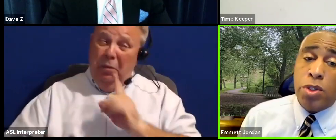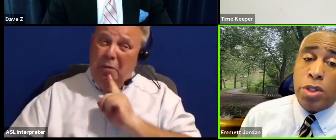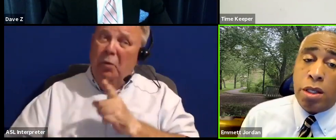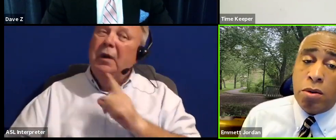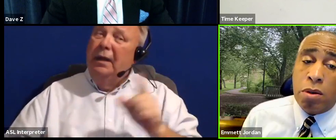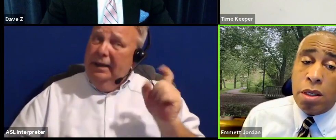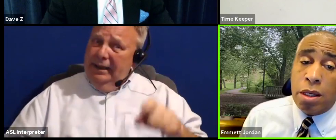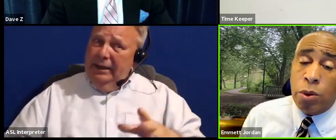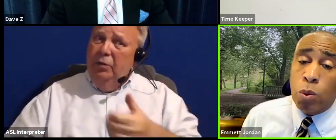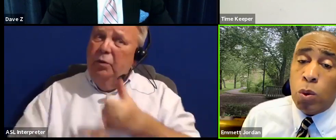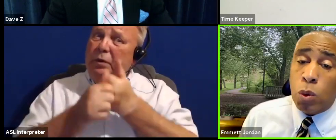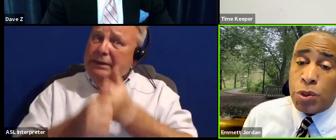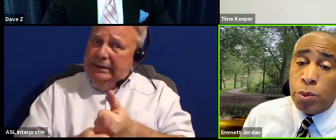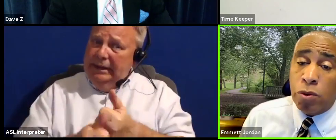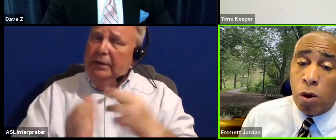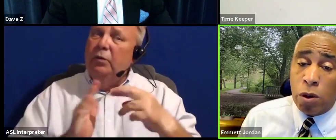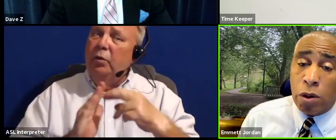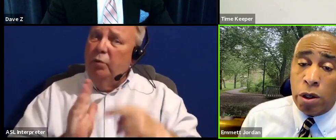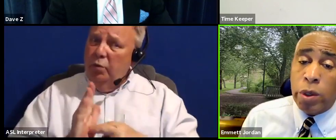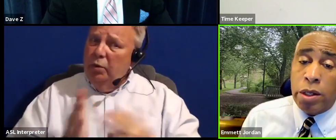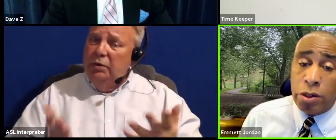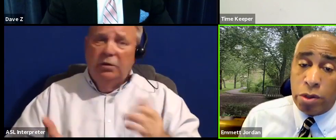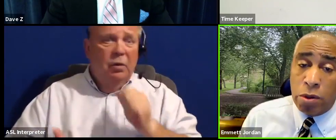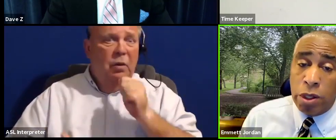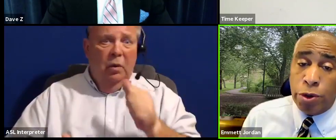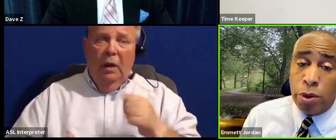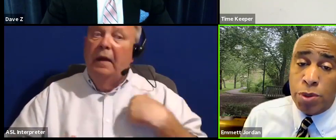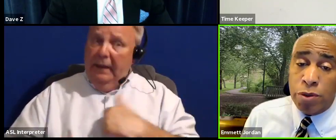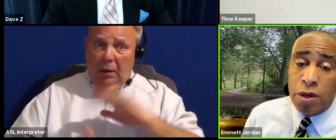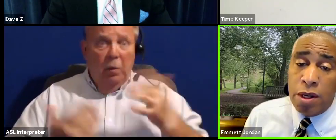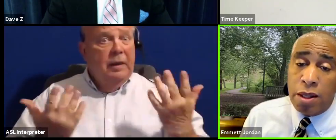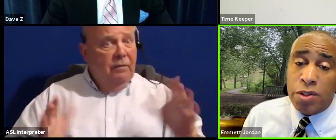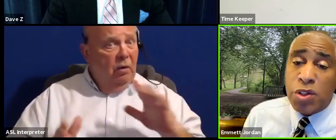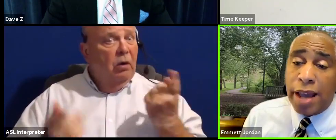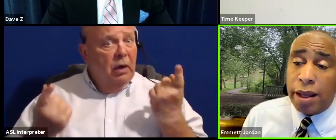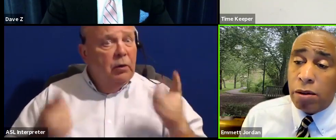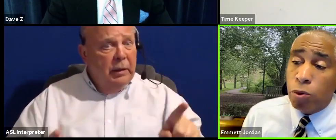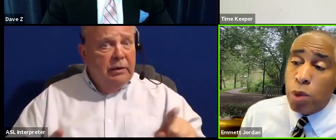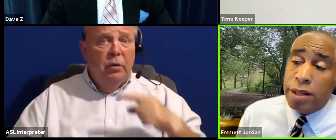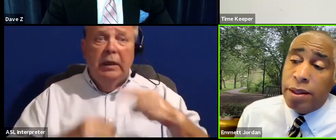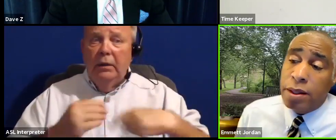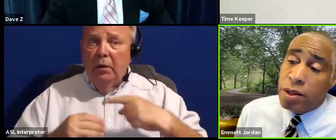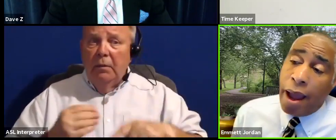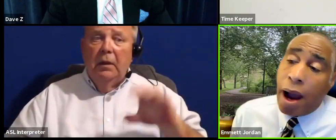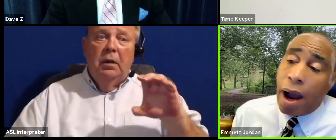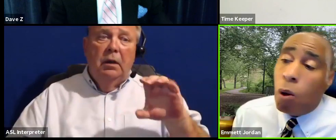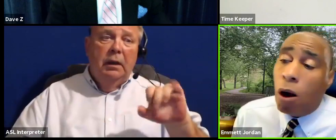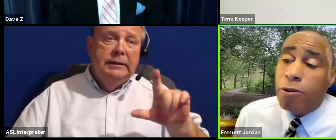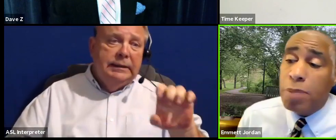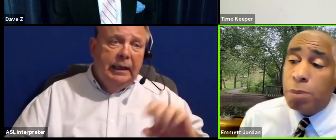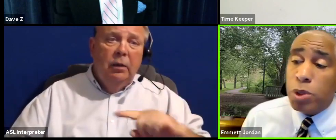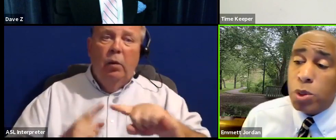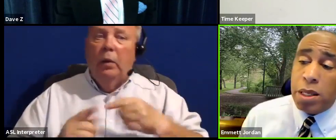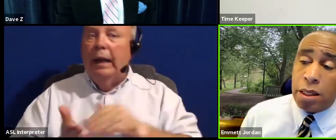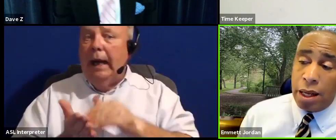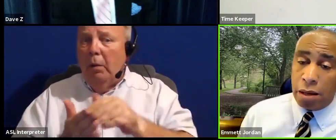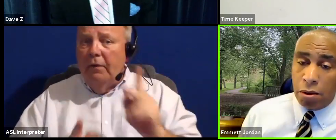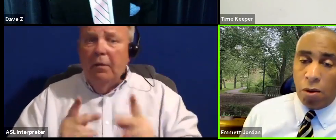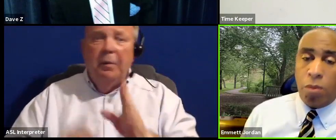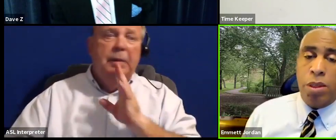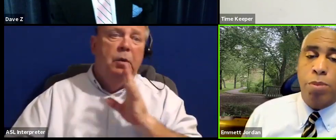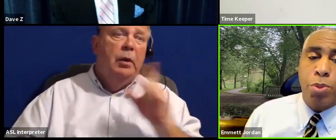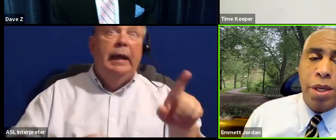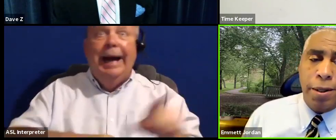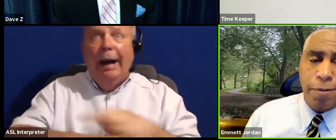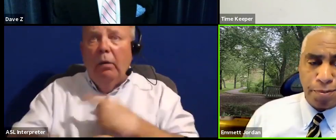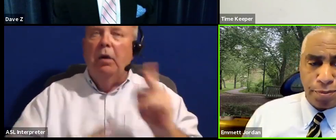need to stick to the rules that we've all agreed to in terms of the cycle of when, how often people speak and how